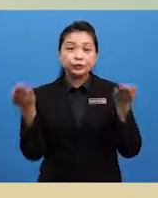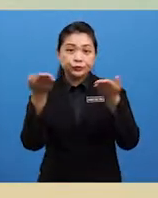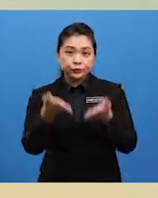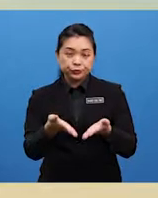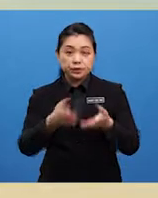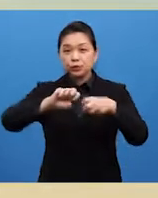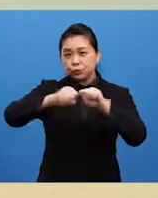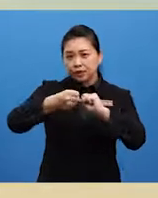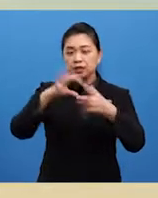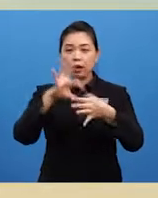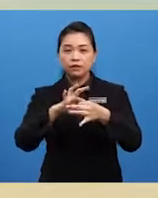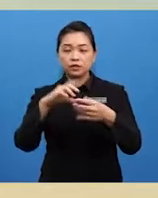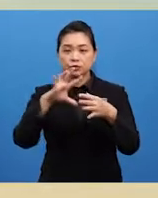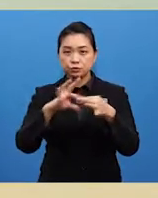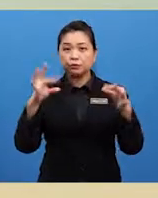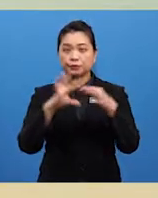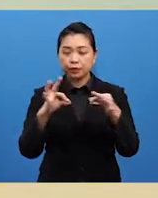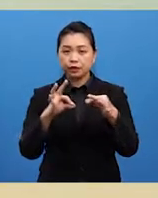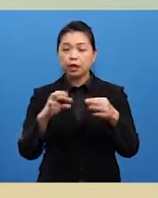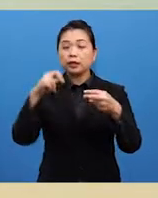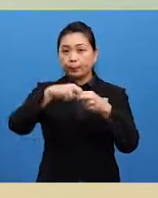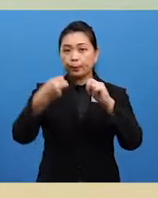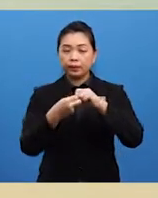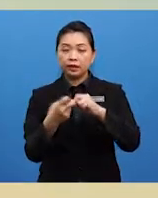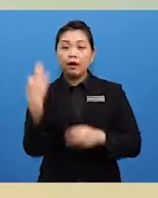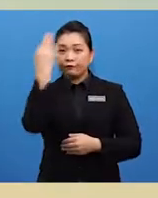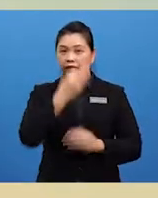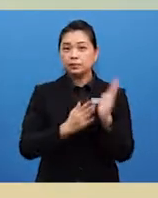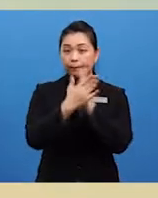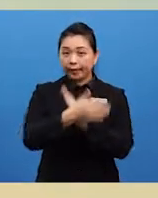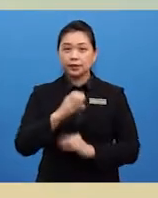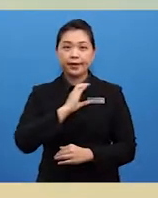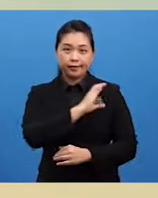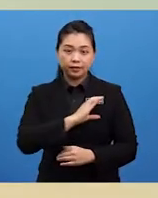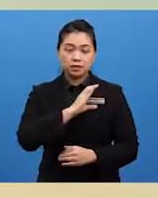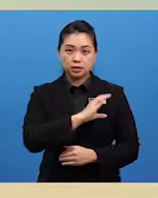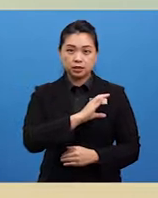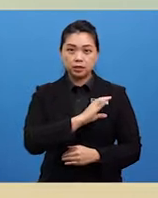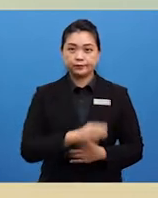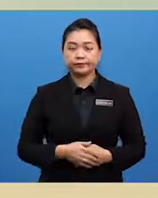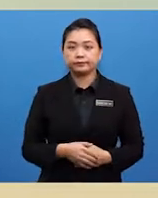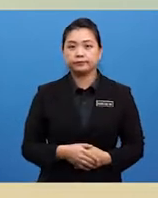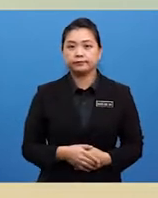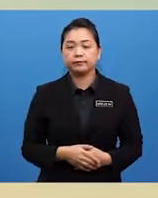introduce the twist of the story or problem faced by the characters.